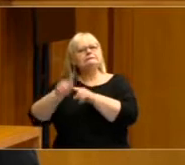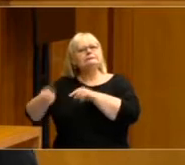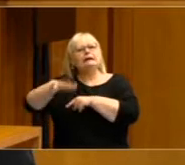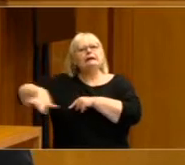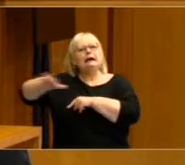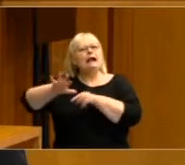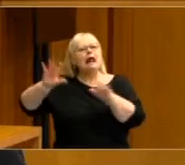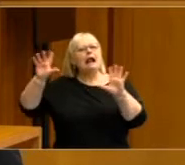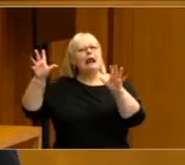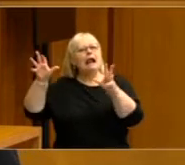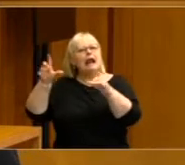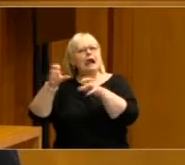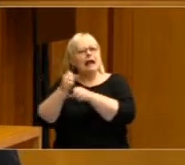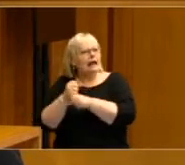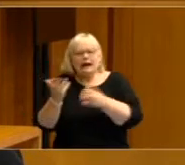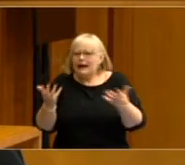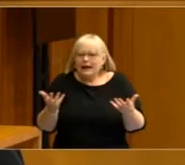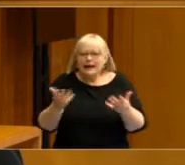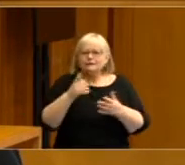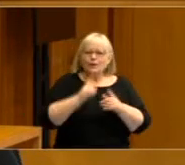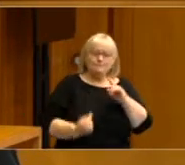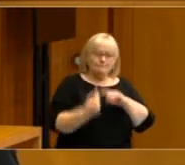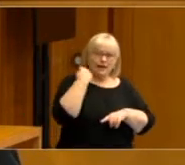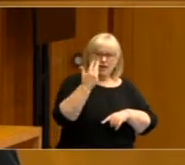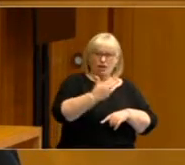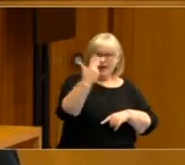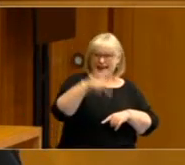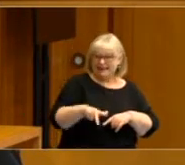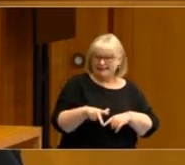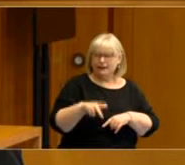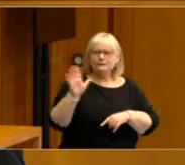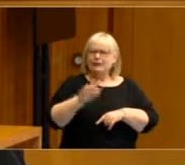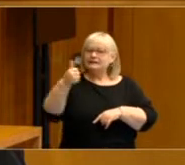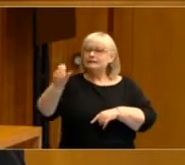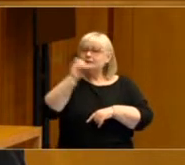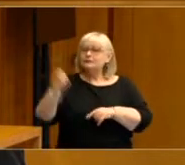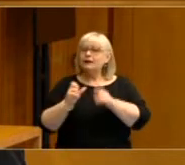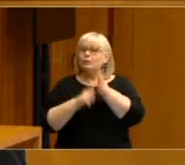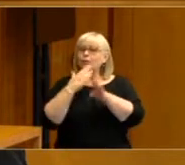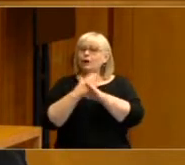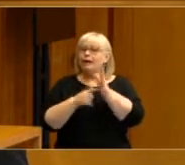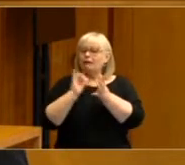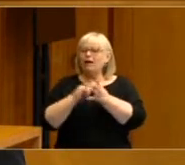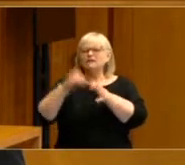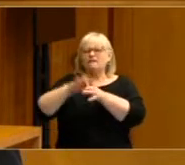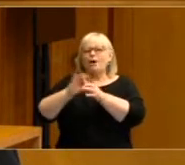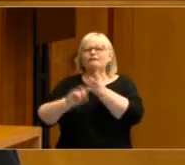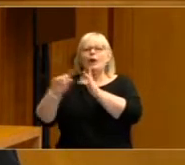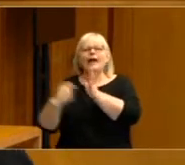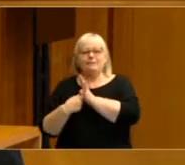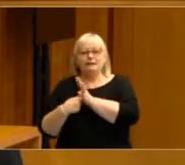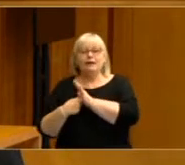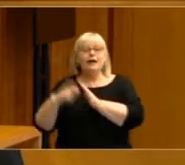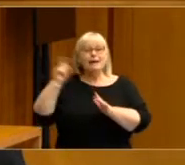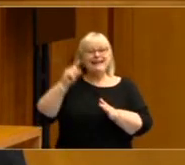So back in the 1980s, Labor attracted 60% of the working class vote and that is now